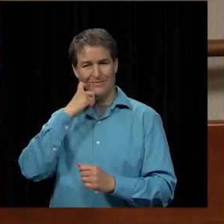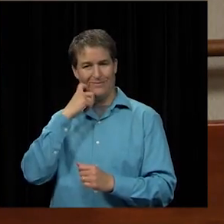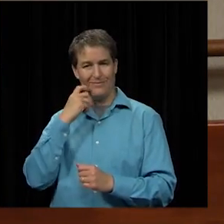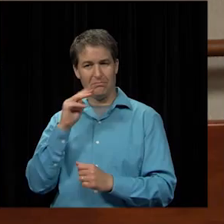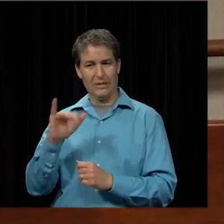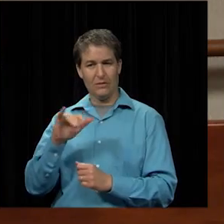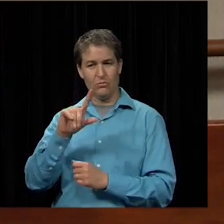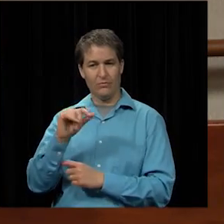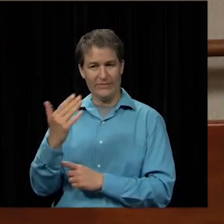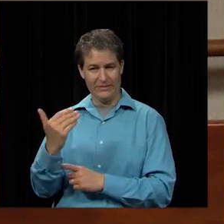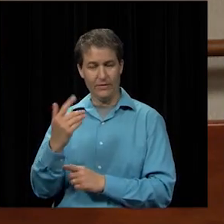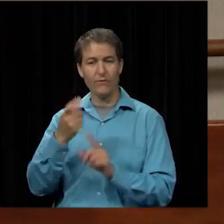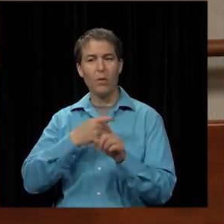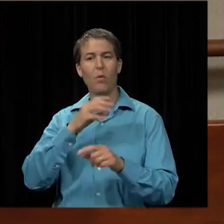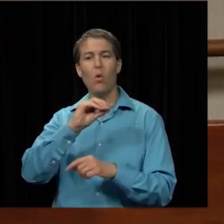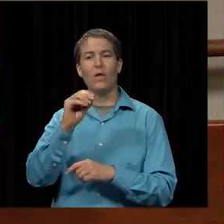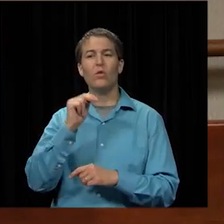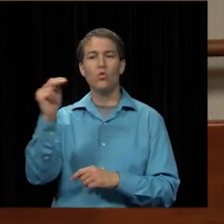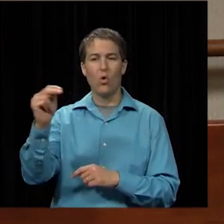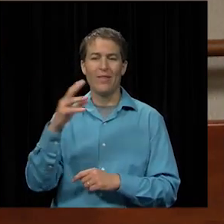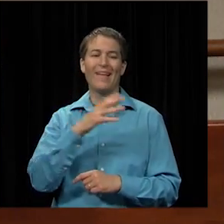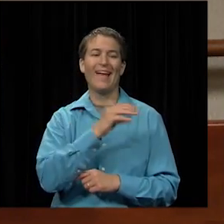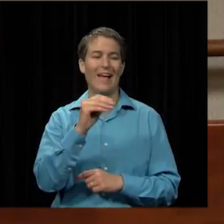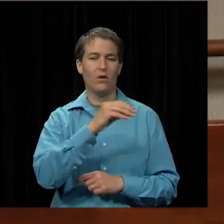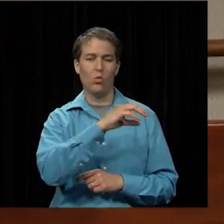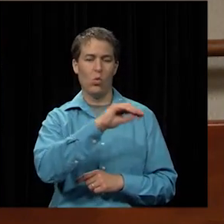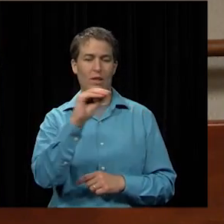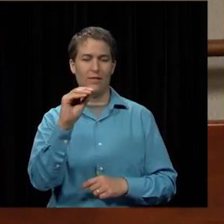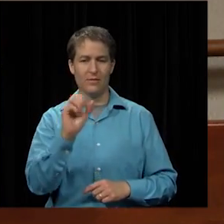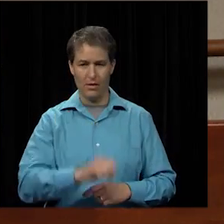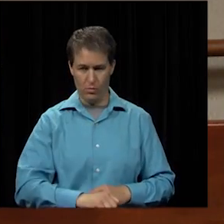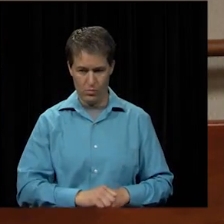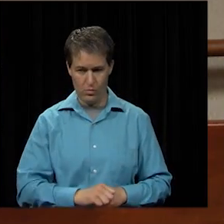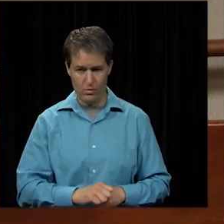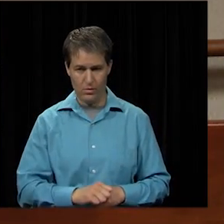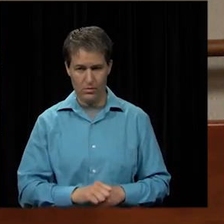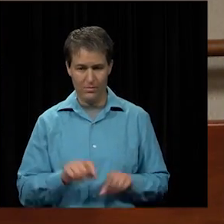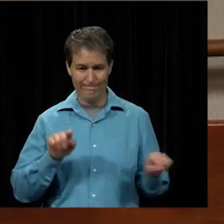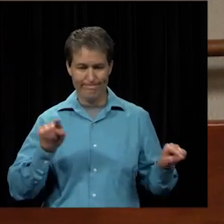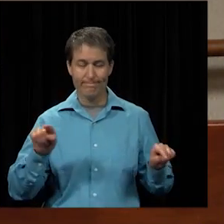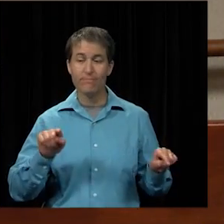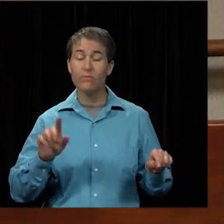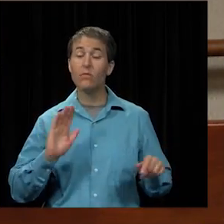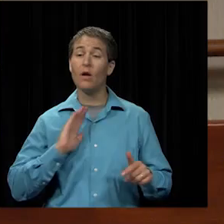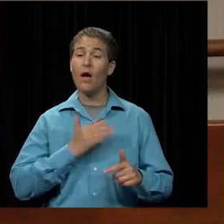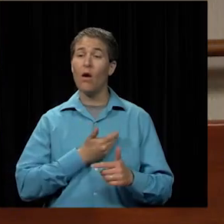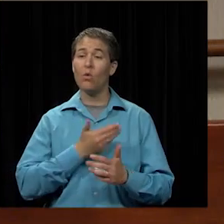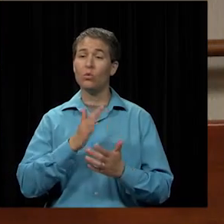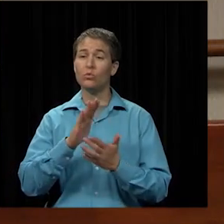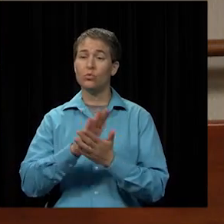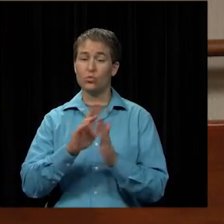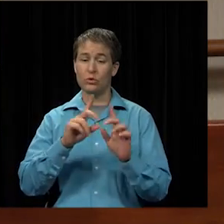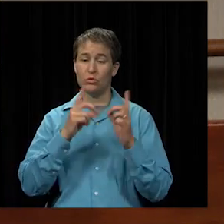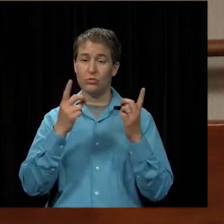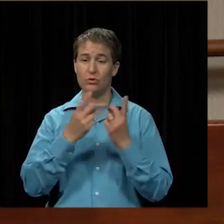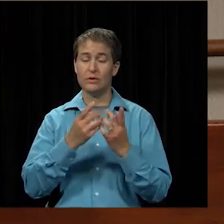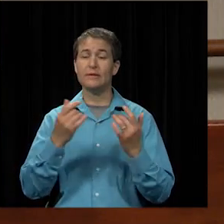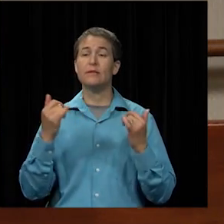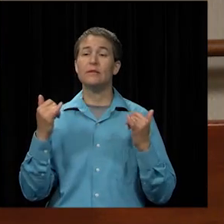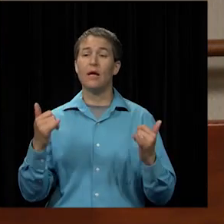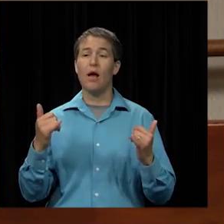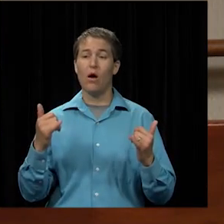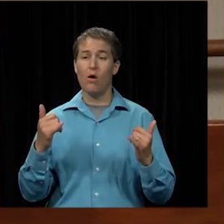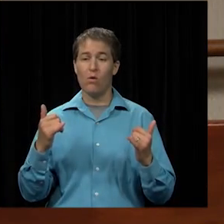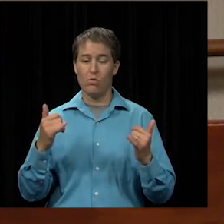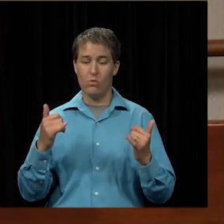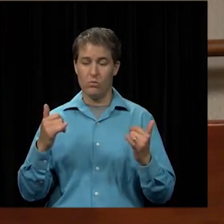2015, from Olathe North and Olathe South. Our school district is now at